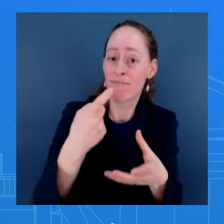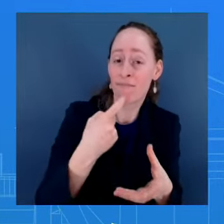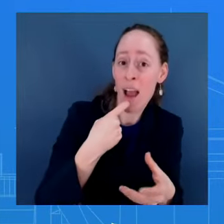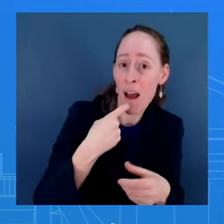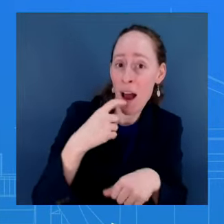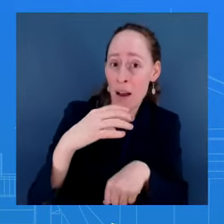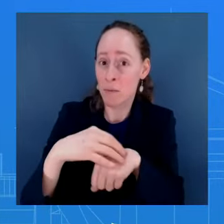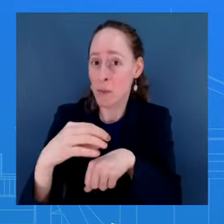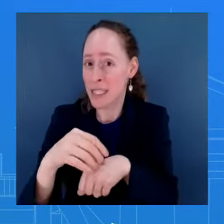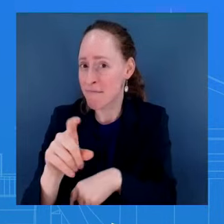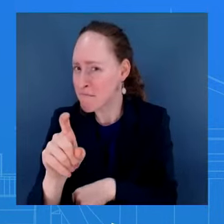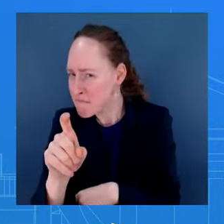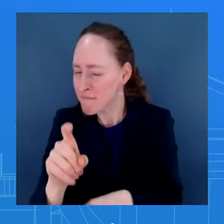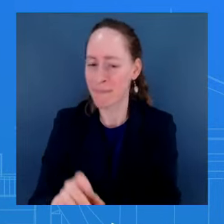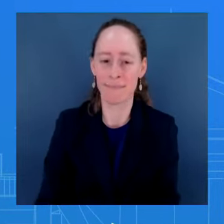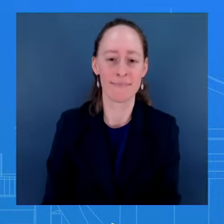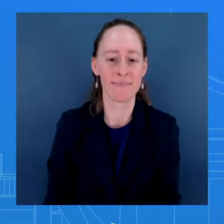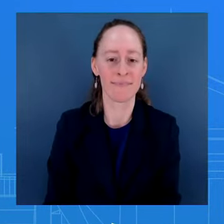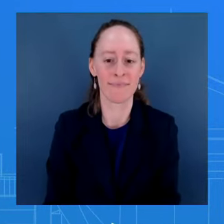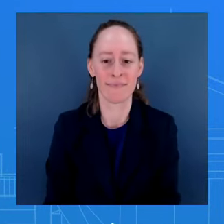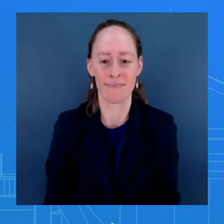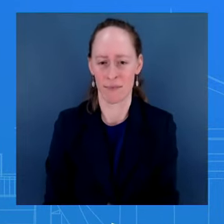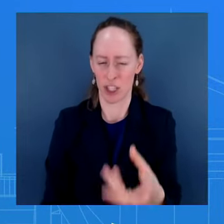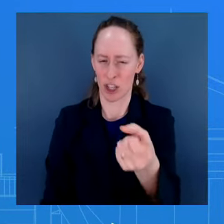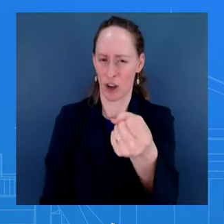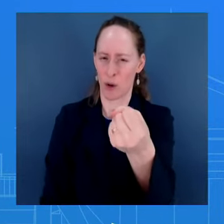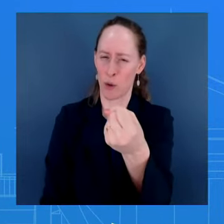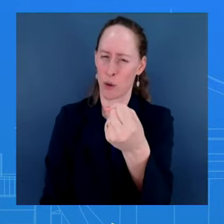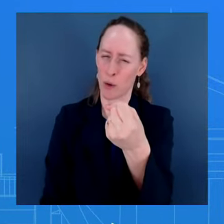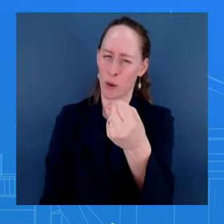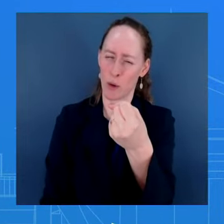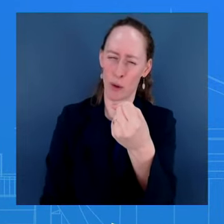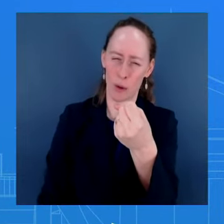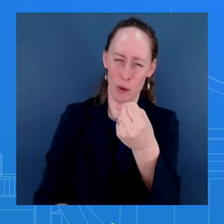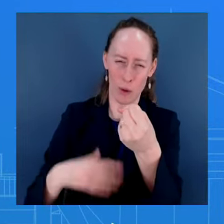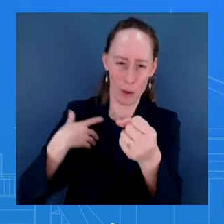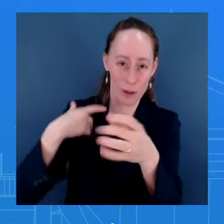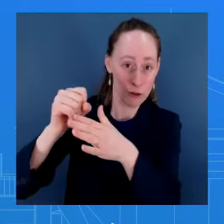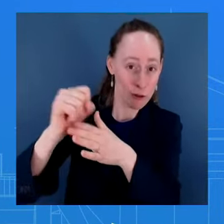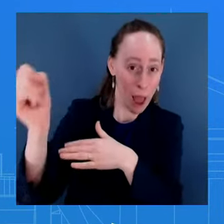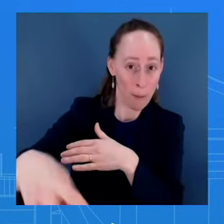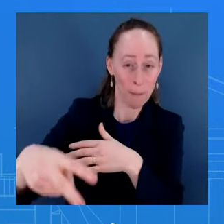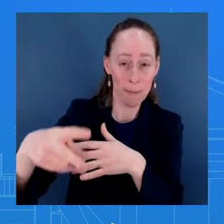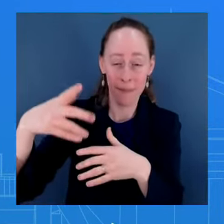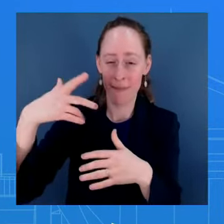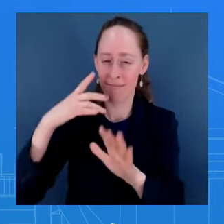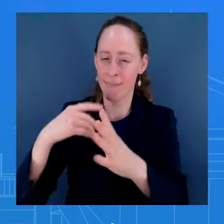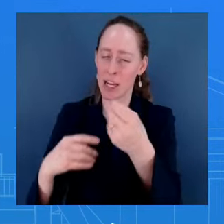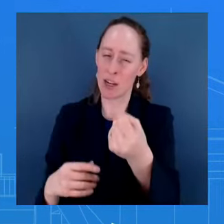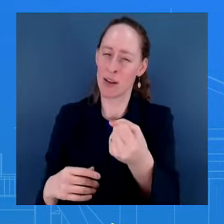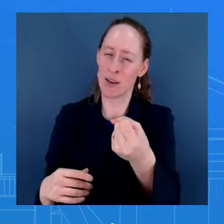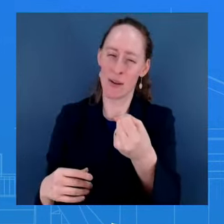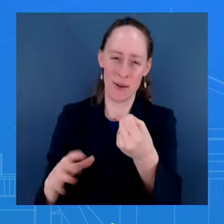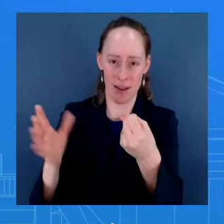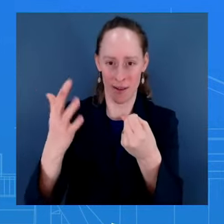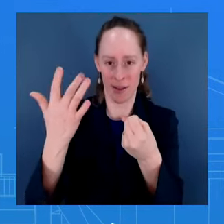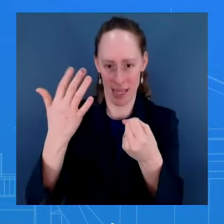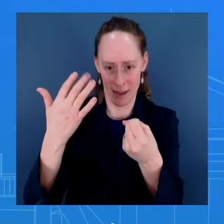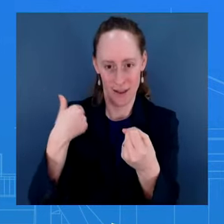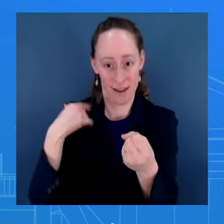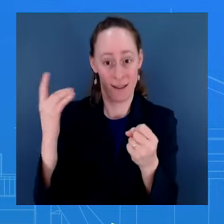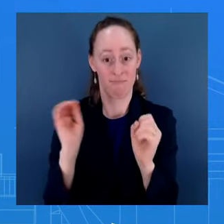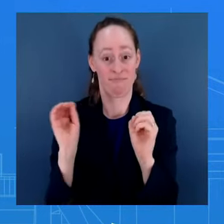and so I'm going to be really mindful. I don't have anything to read out on the meeting there with the President.